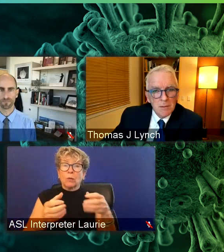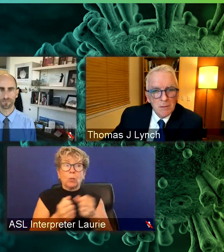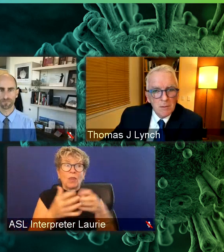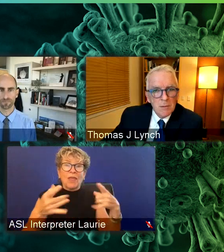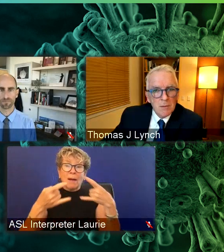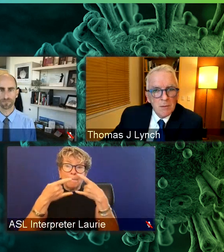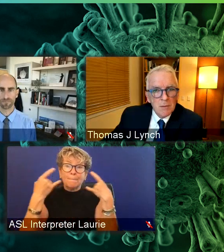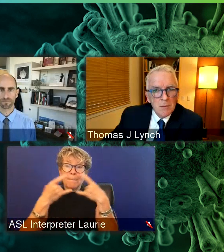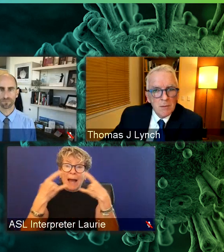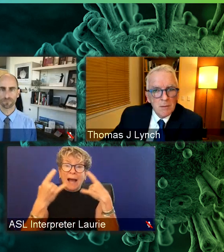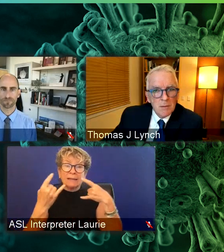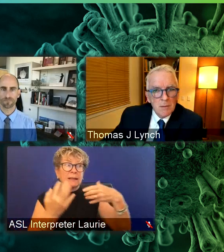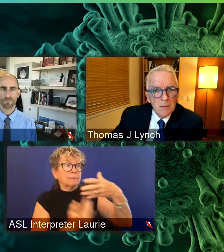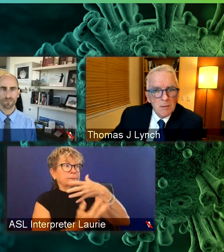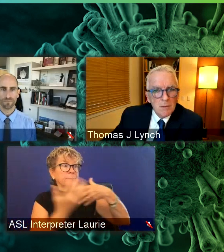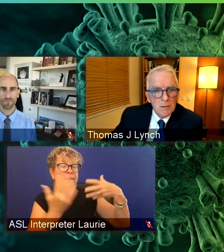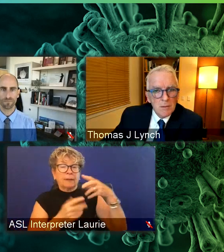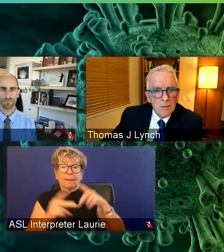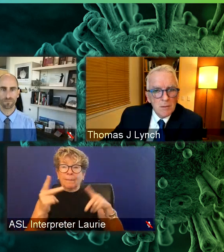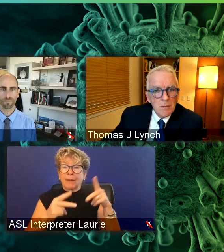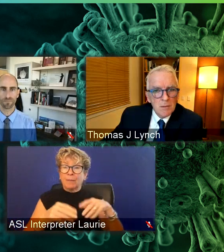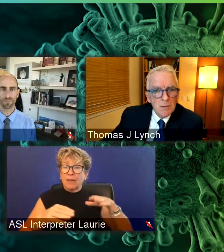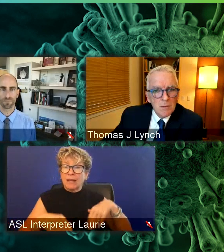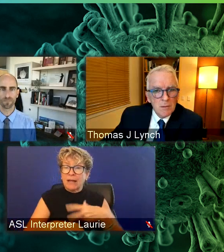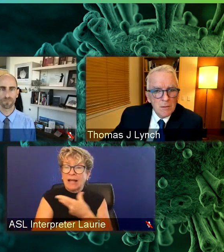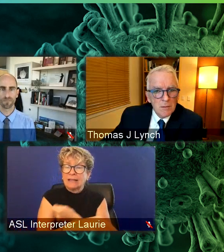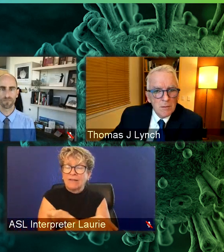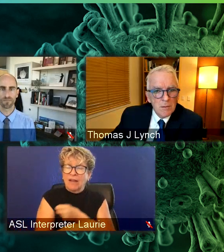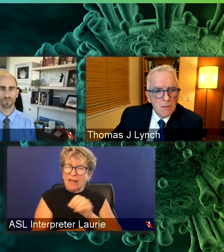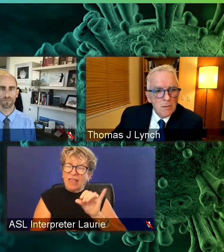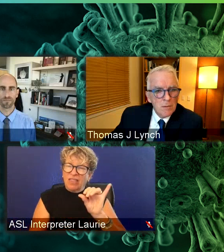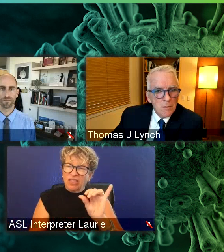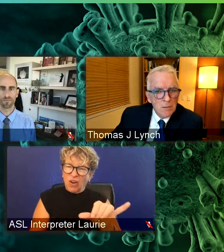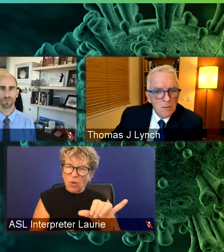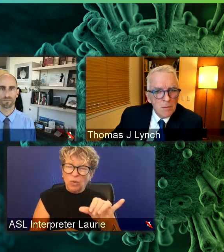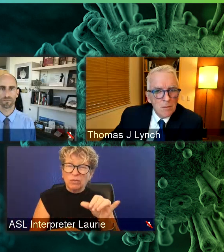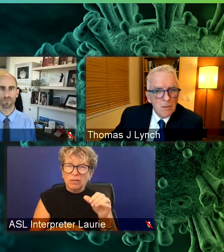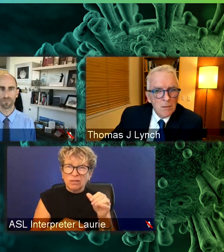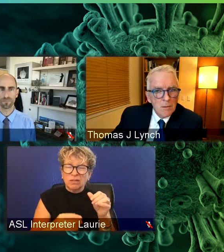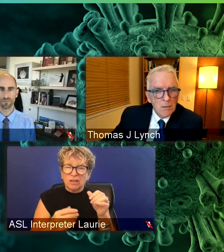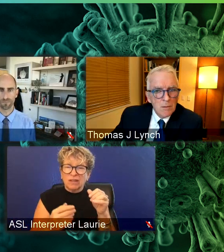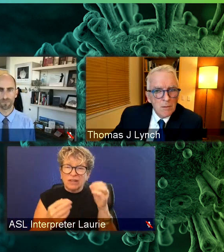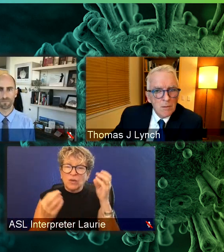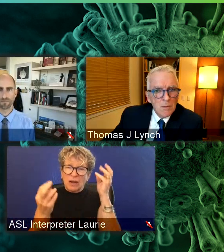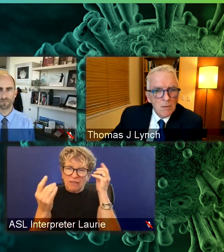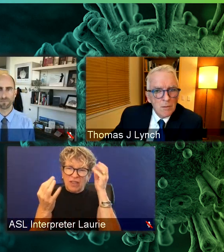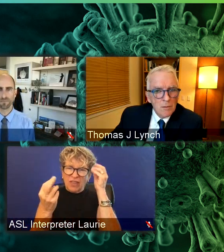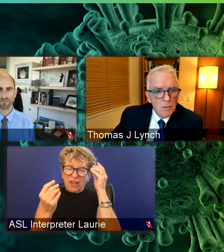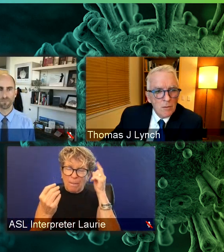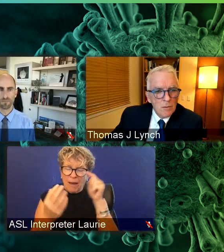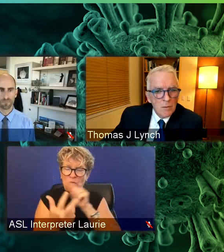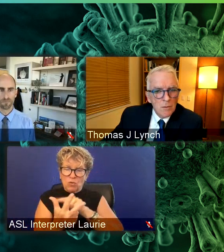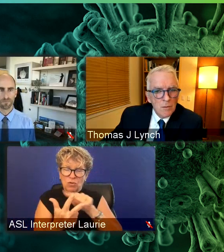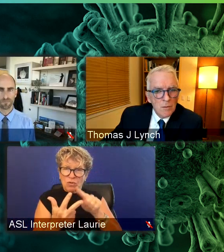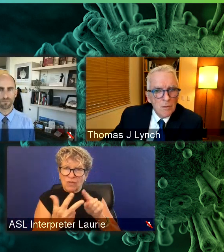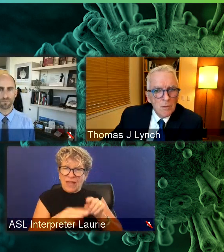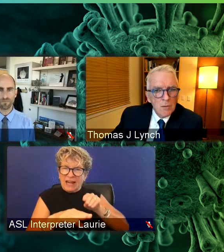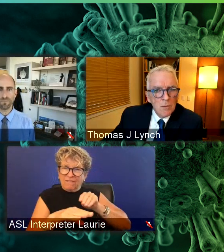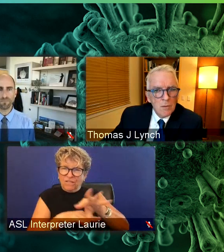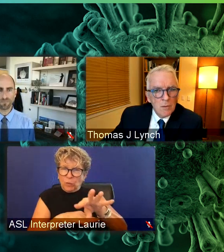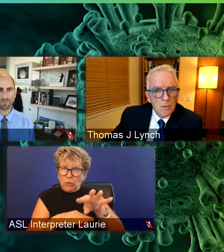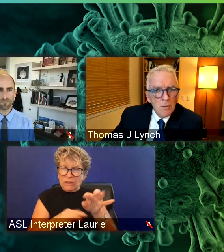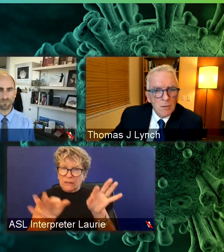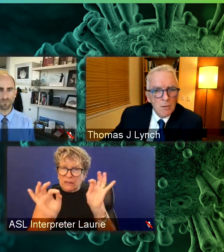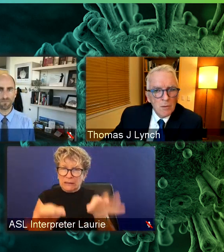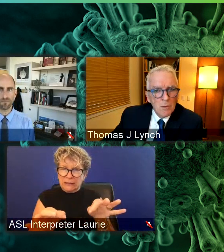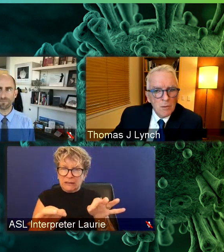people that are unvaccinated? So, you know, those are the types of considerations that I would take into play. If it's a grandparent that